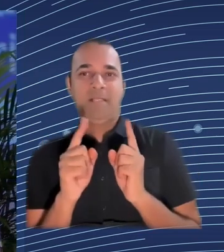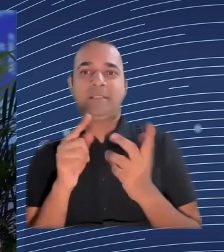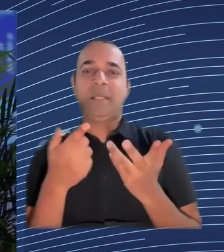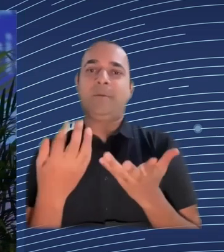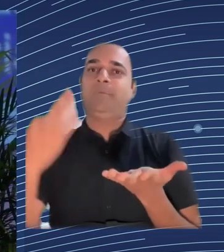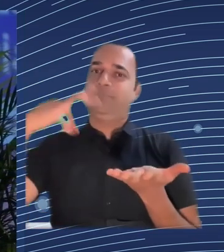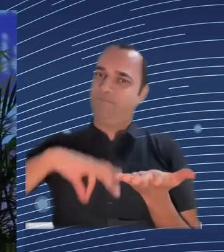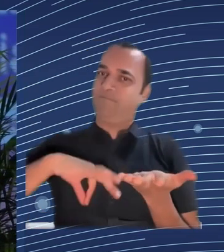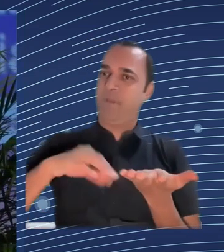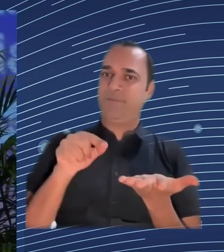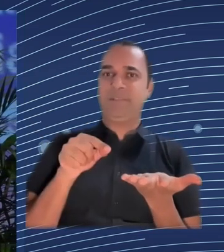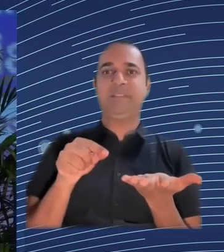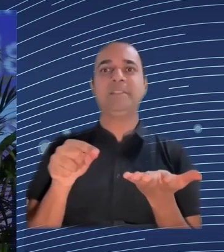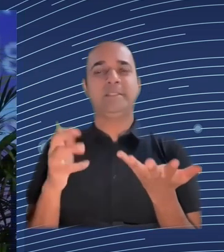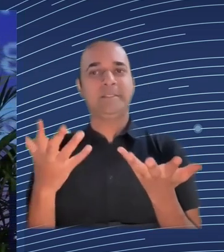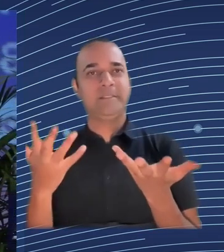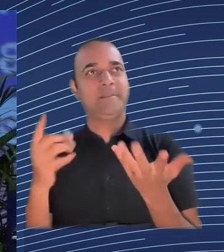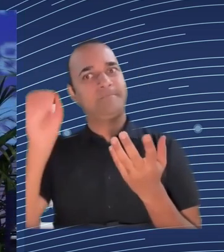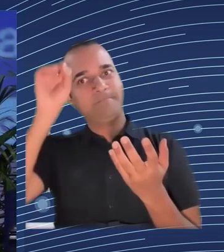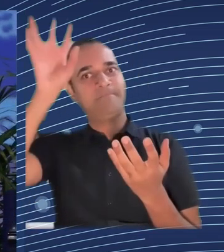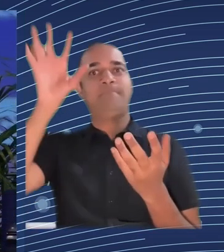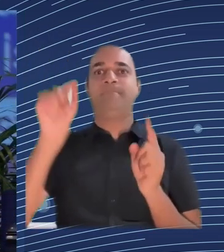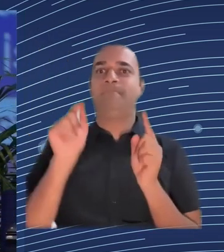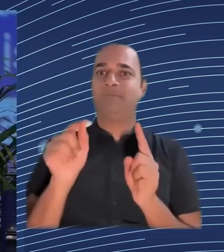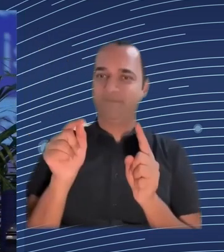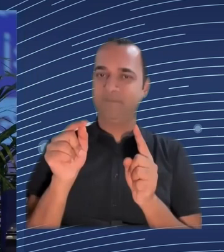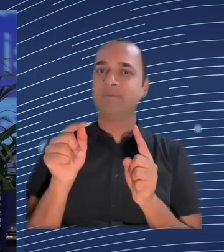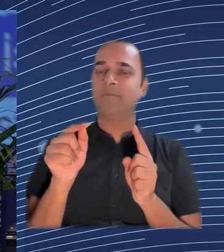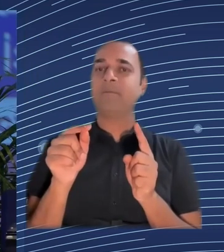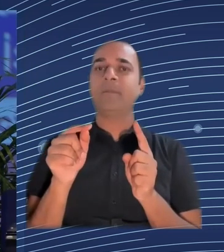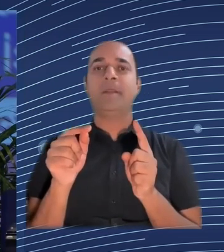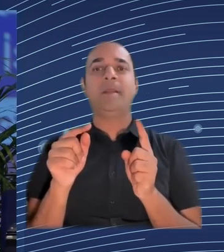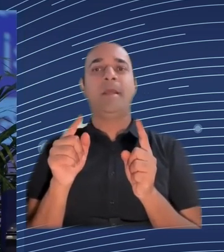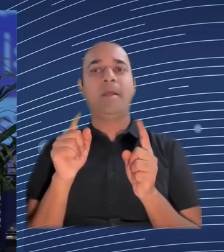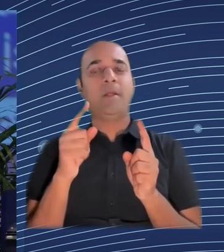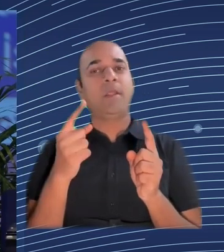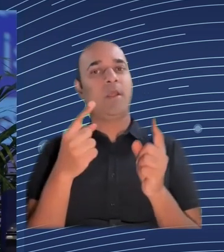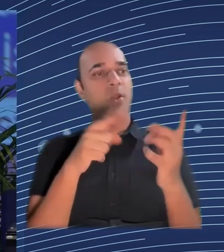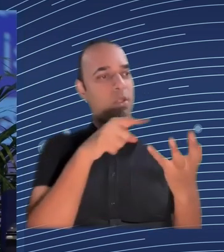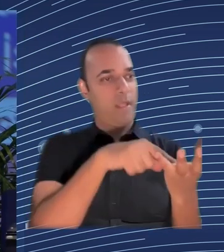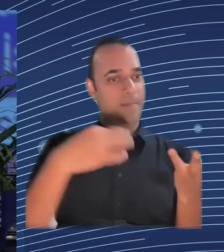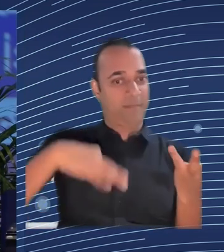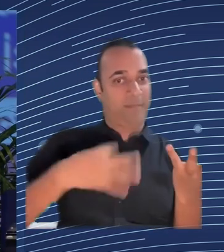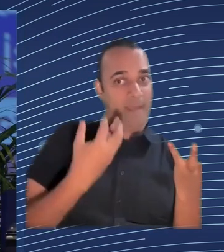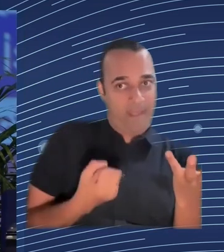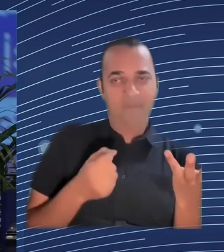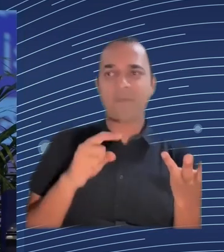there's one thing that you would ask policy makers to focus on what would it be? well